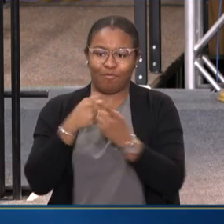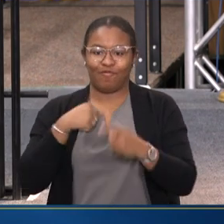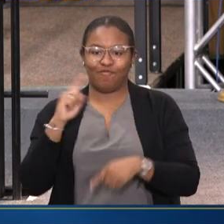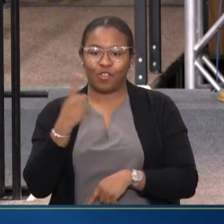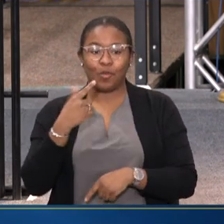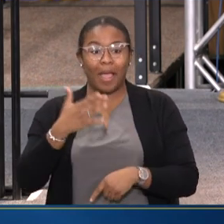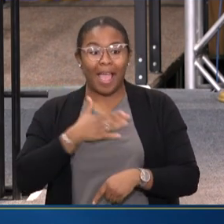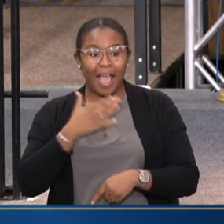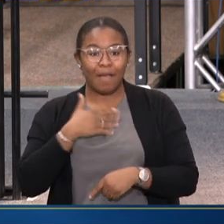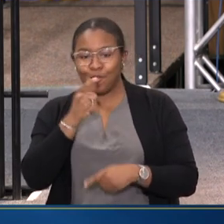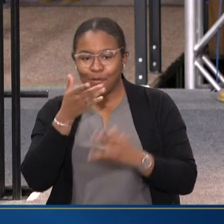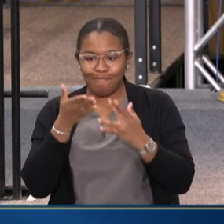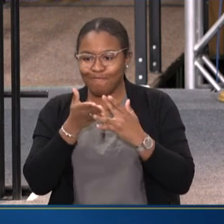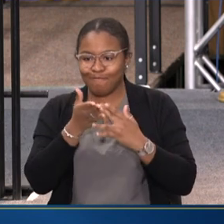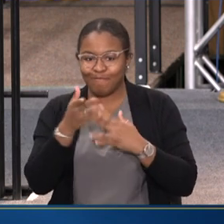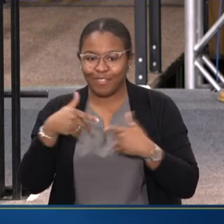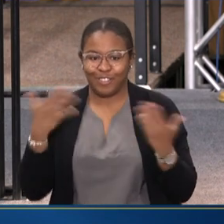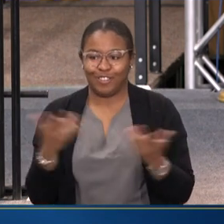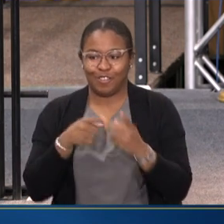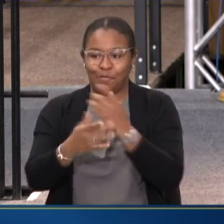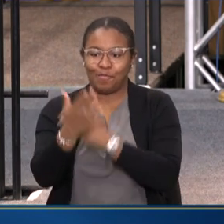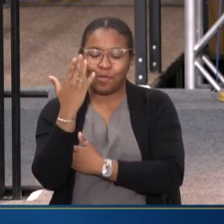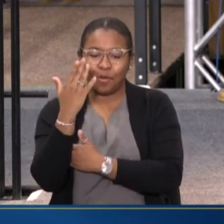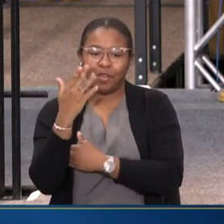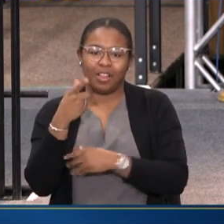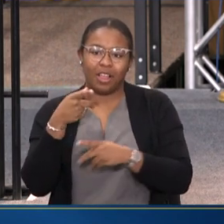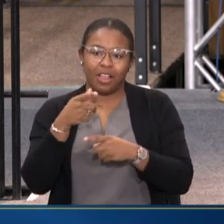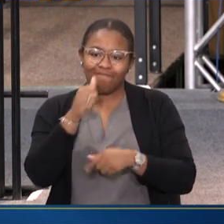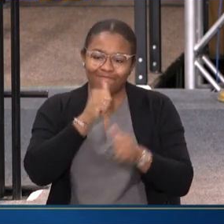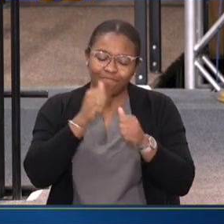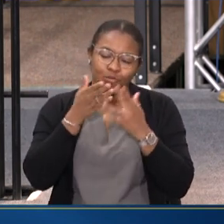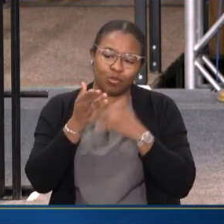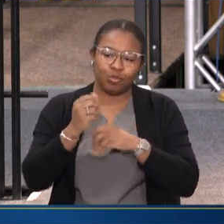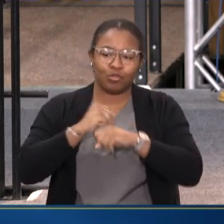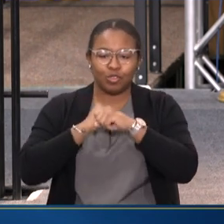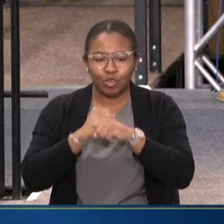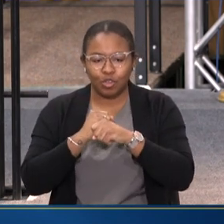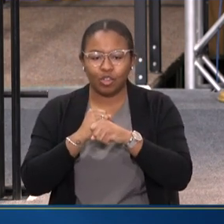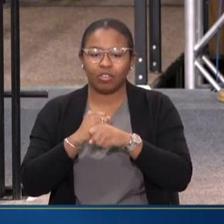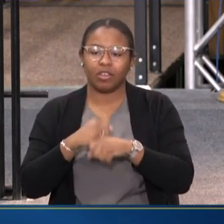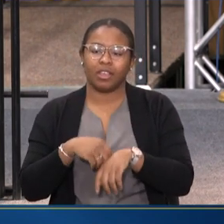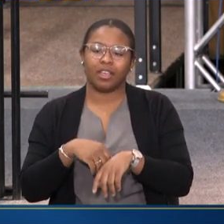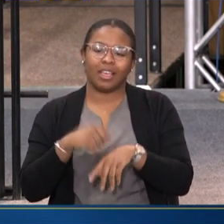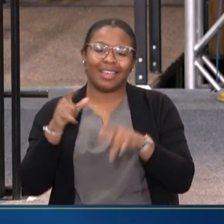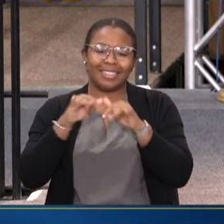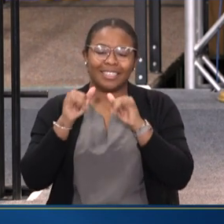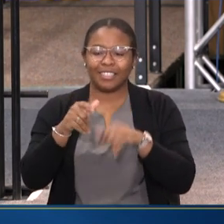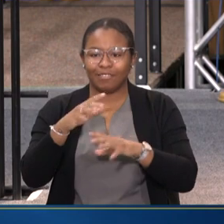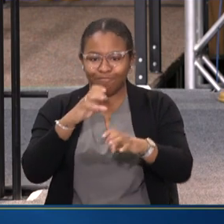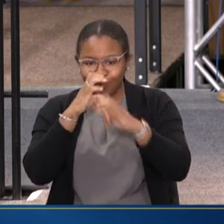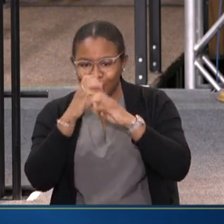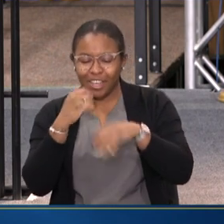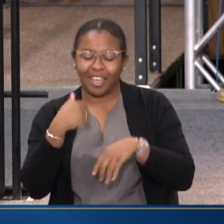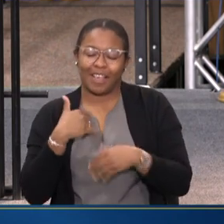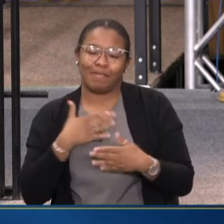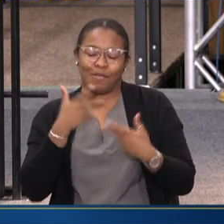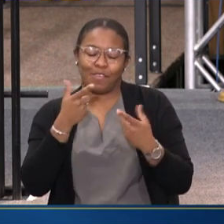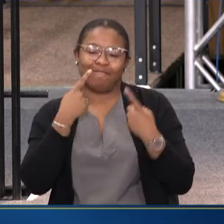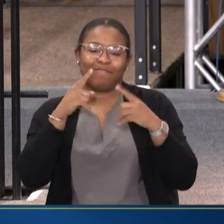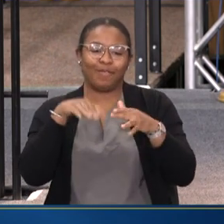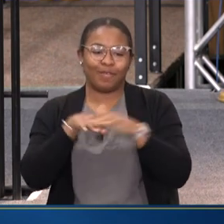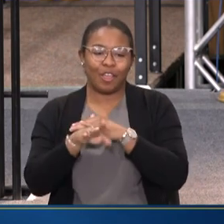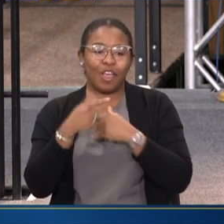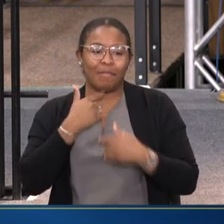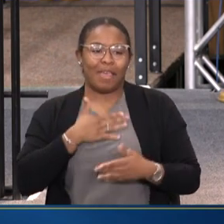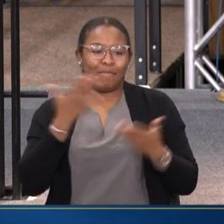your way through our front door this morning, through security, through our turnstiles. It is nice to have you